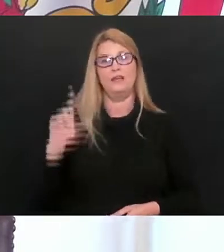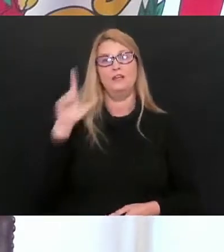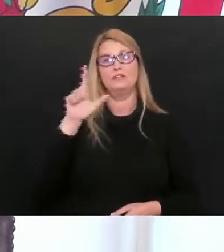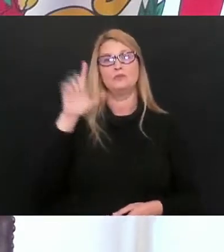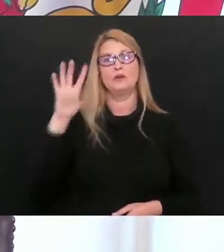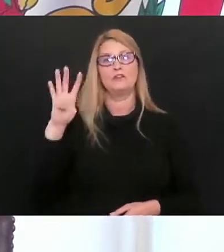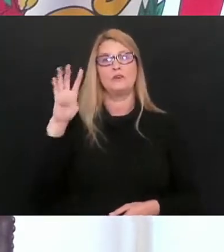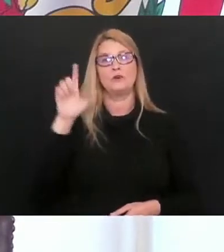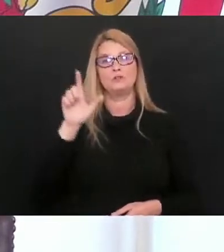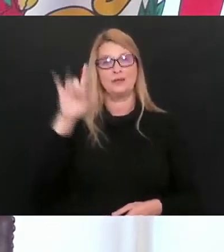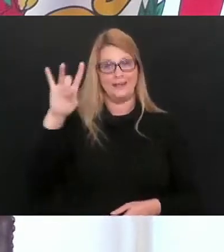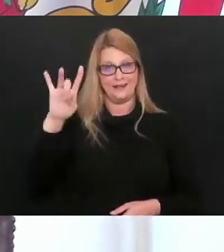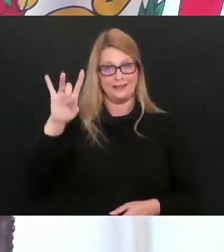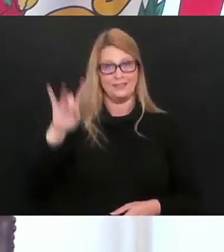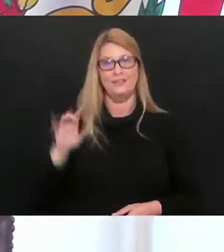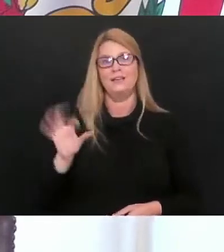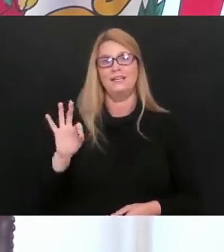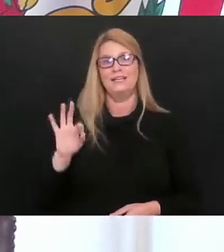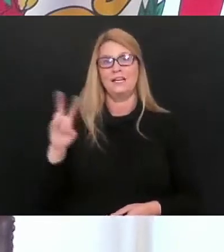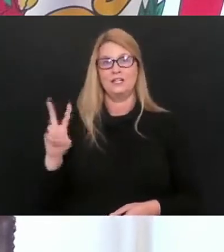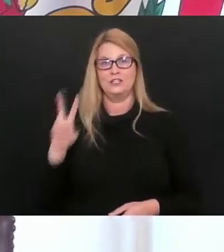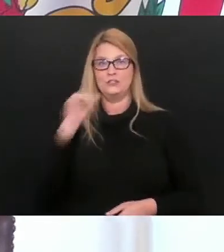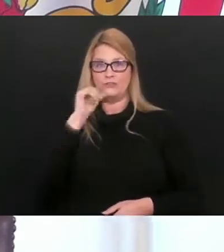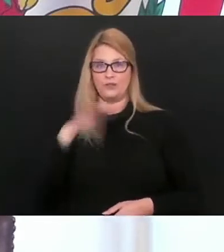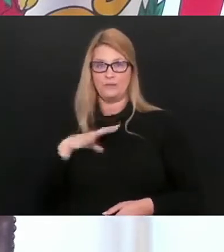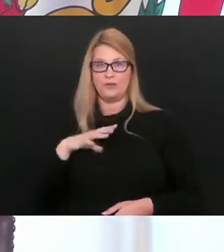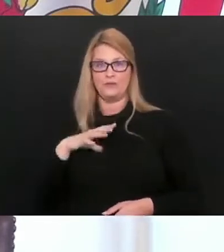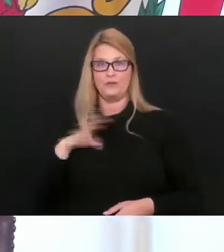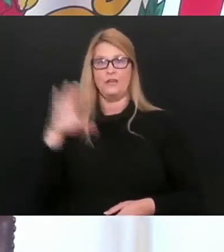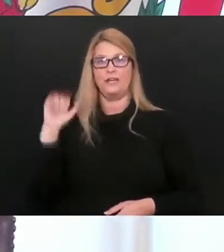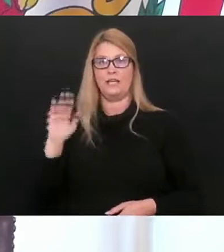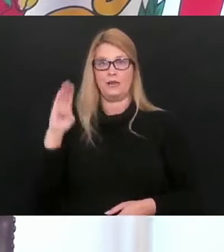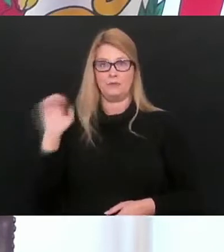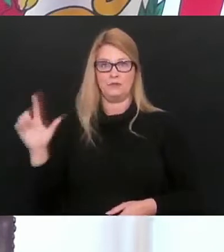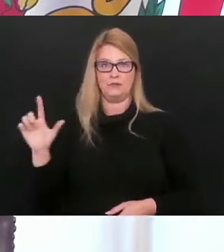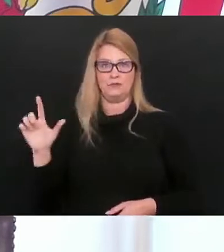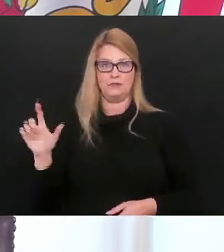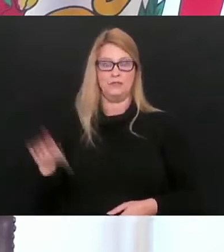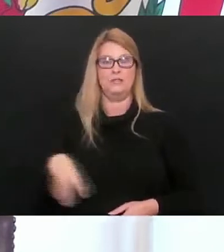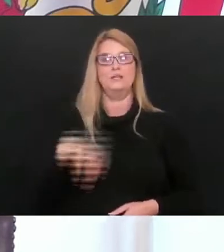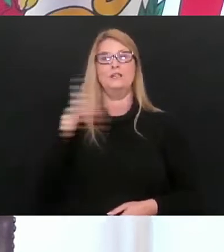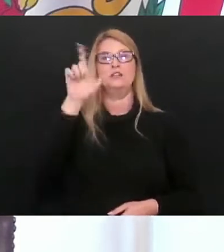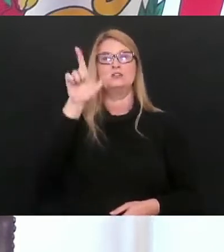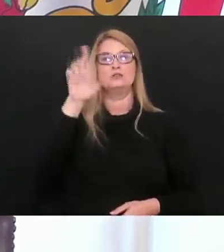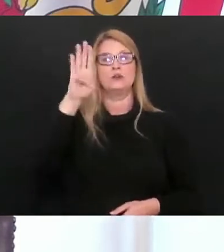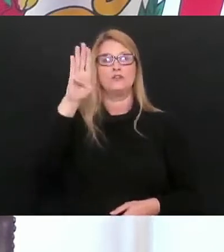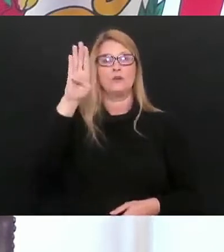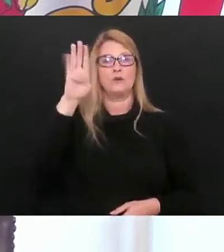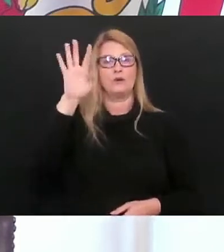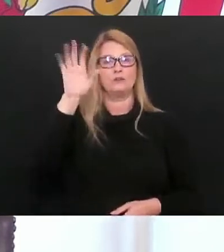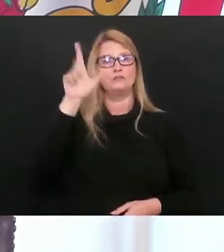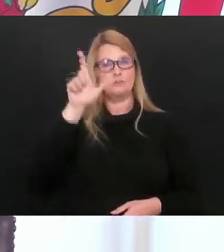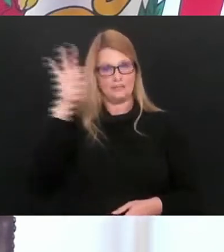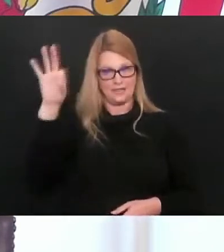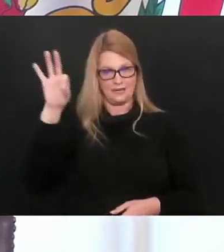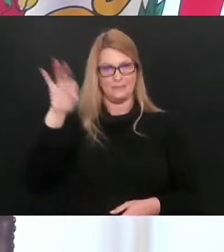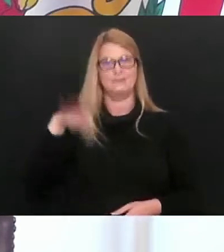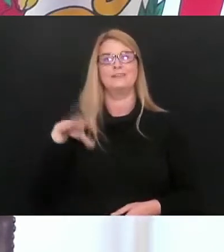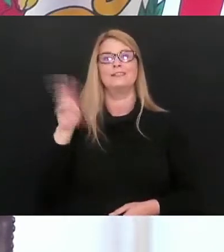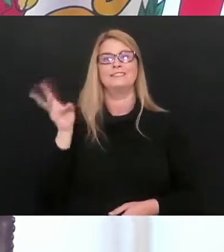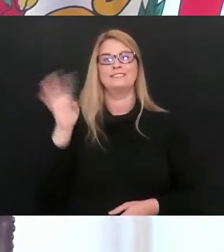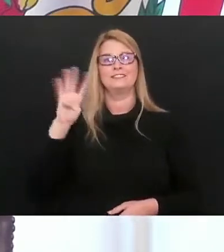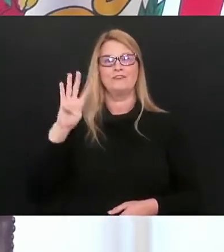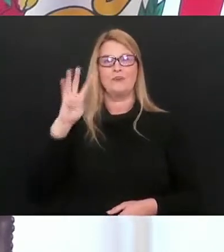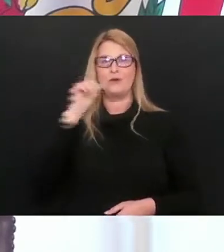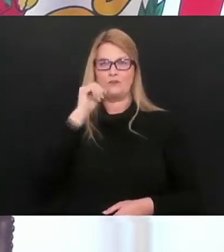,428th death is a 92-year-old female from Cabell County. Our 2,429th death is a 64-year